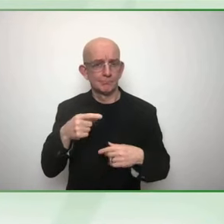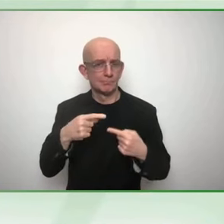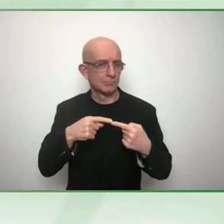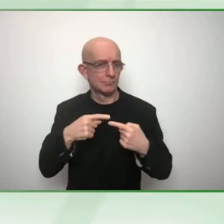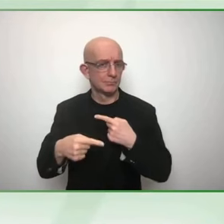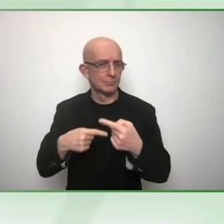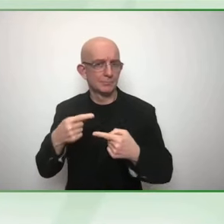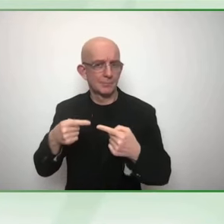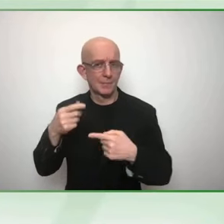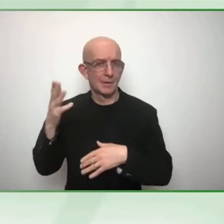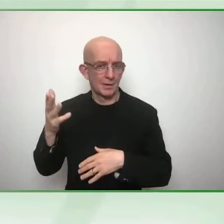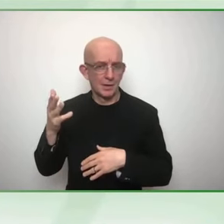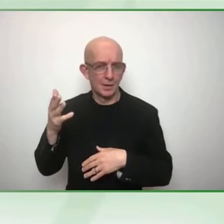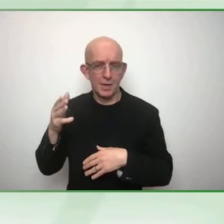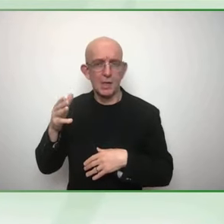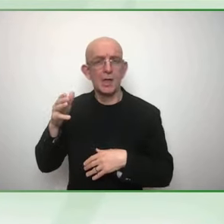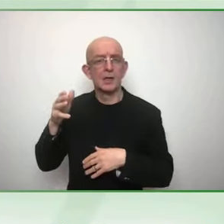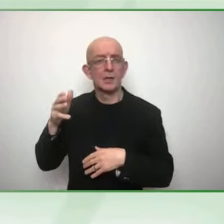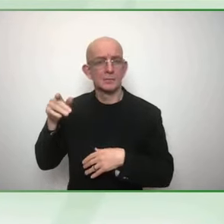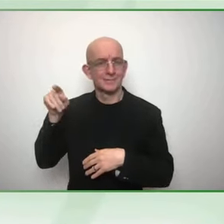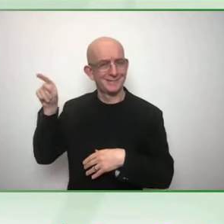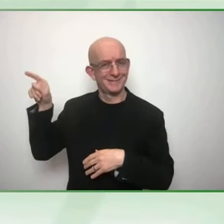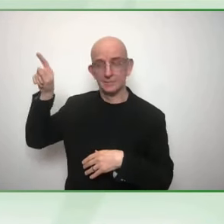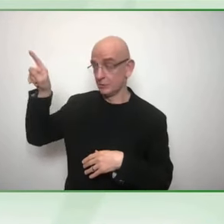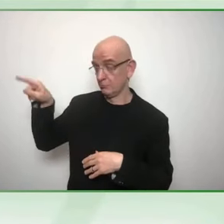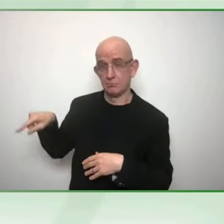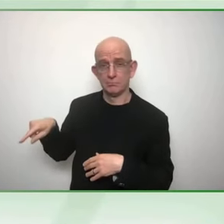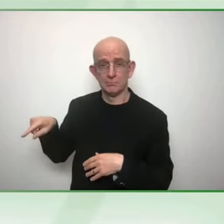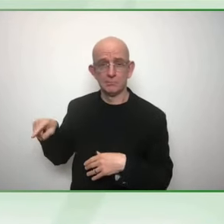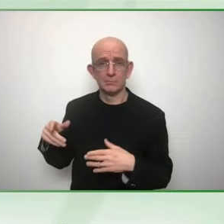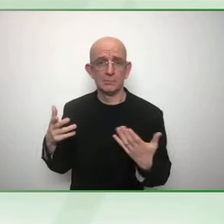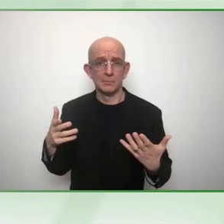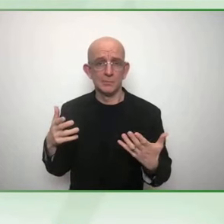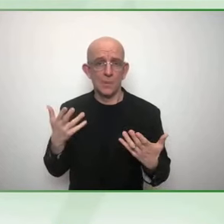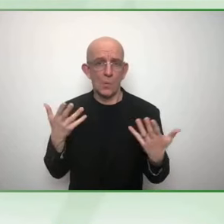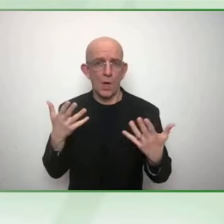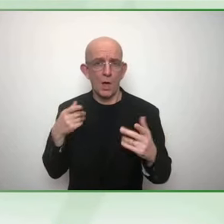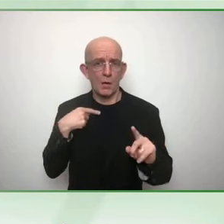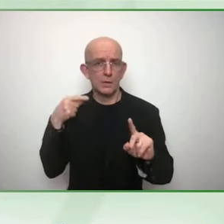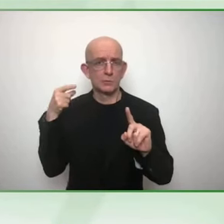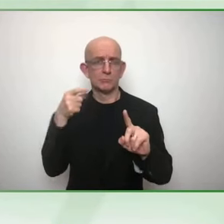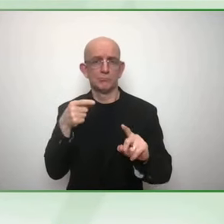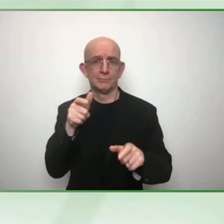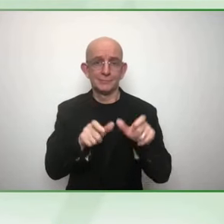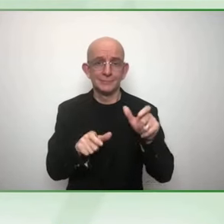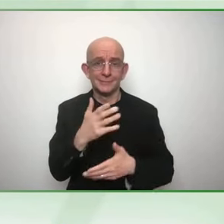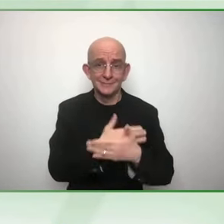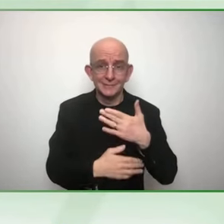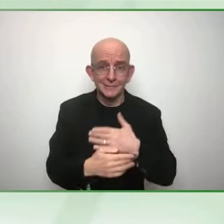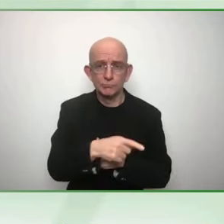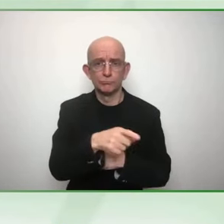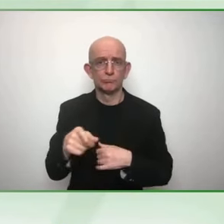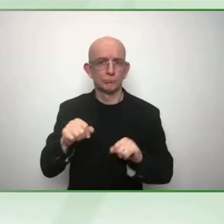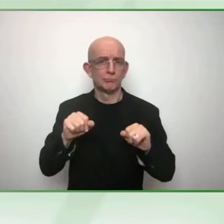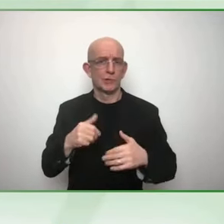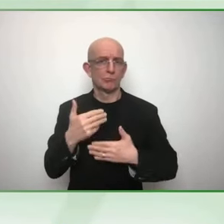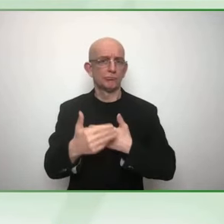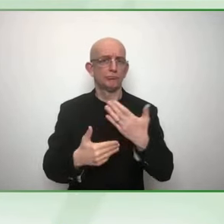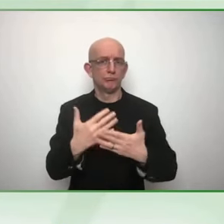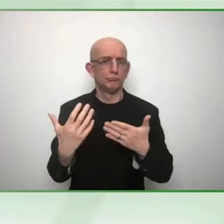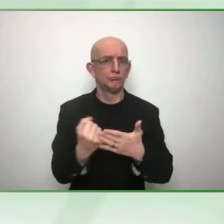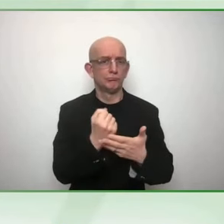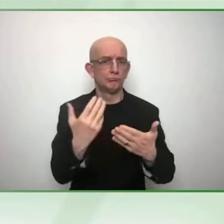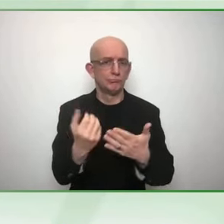fairly quickly, and we leave plenty of time for a Q&A, both for those who are here in person, as well as those who are joining us online.